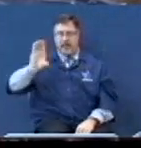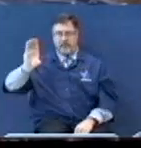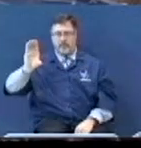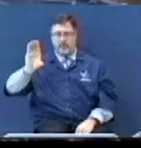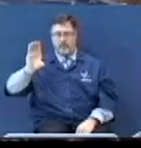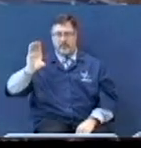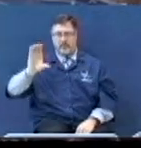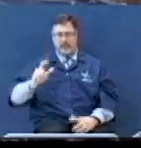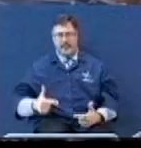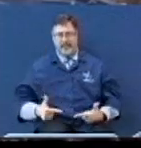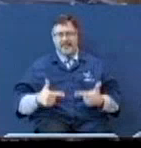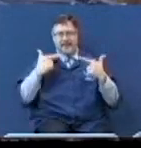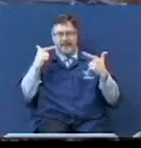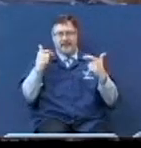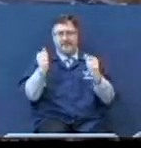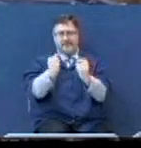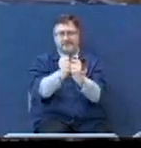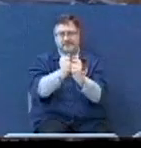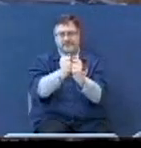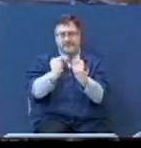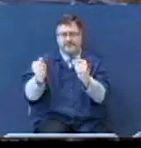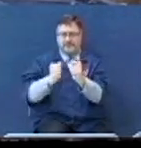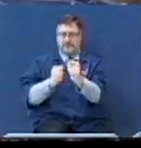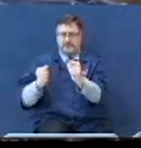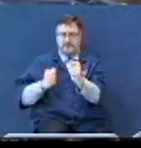and live the way you're living as a Christian